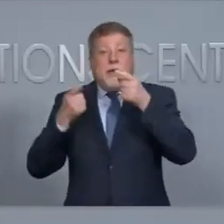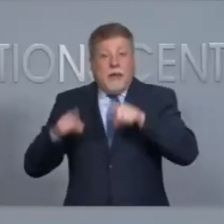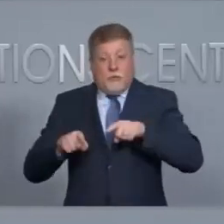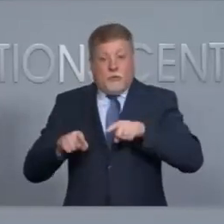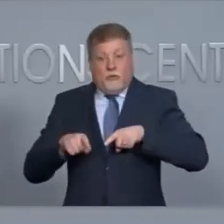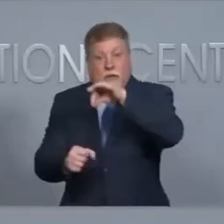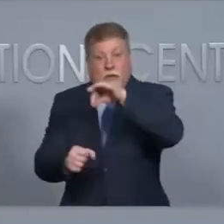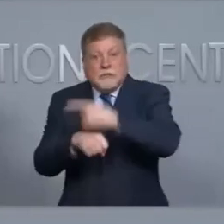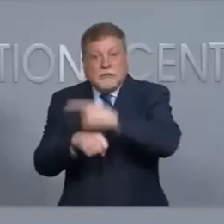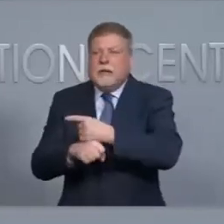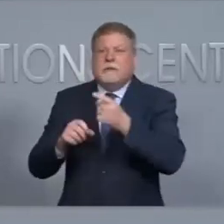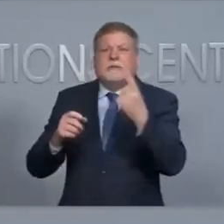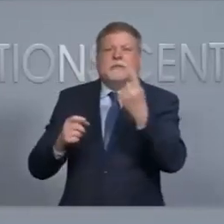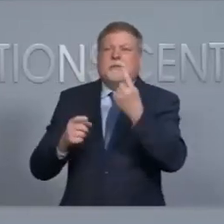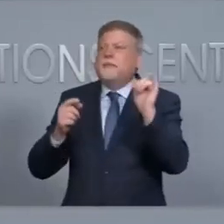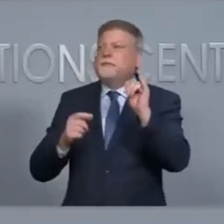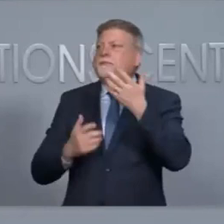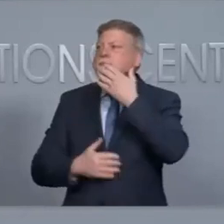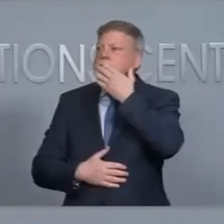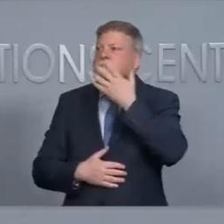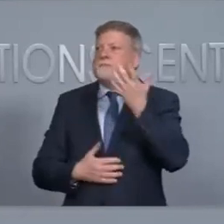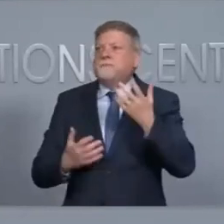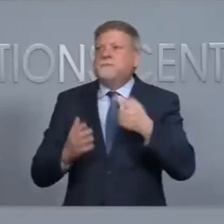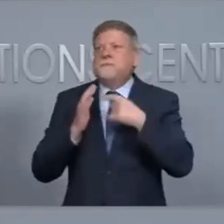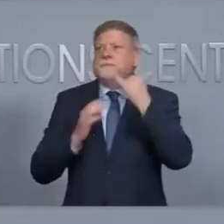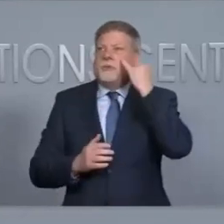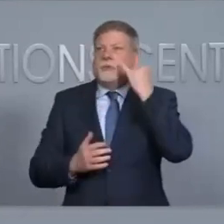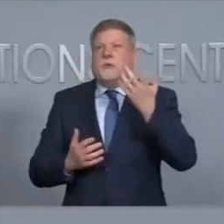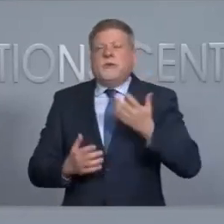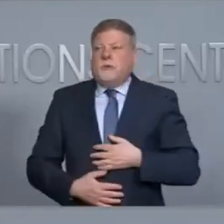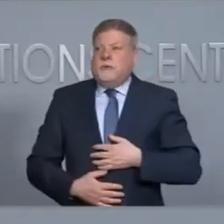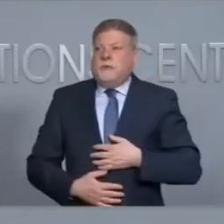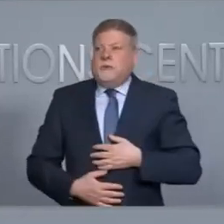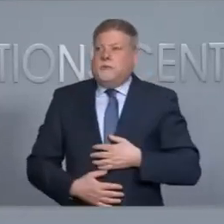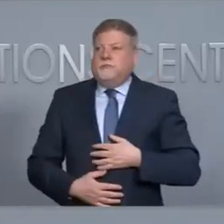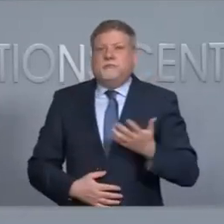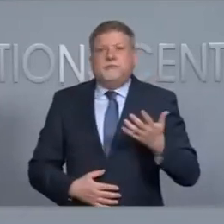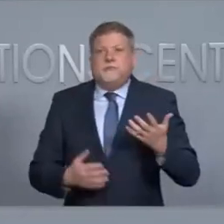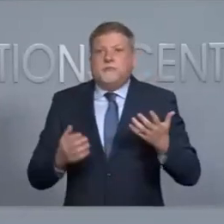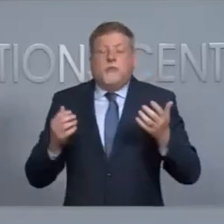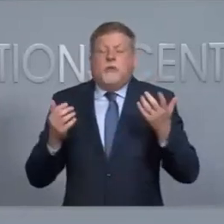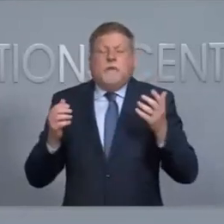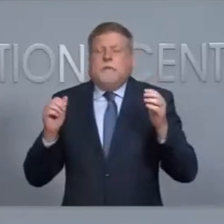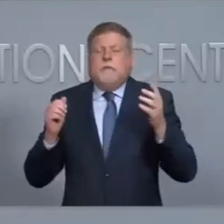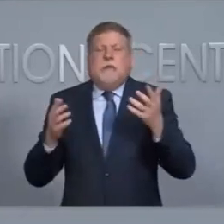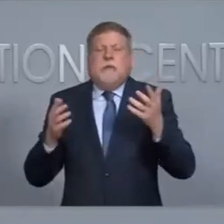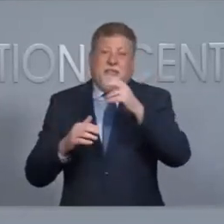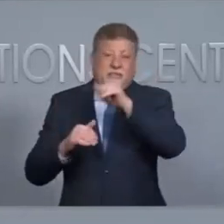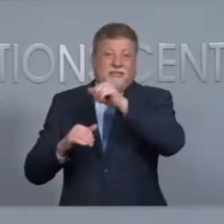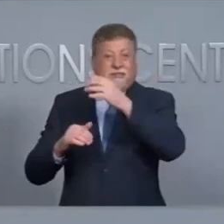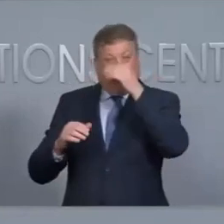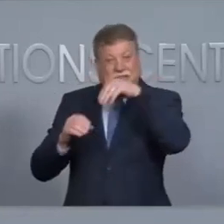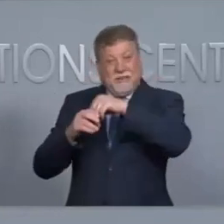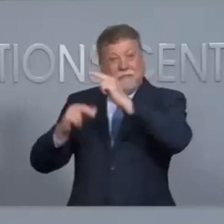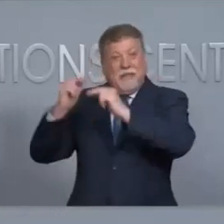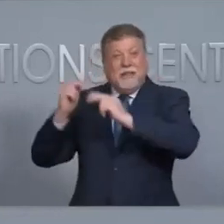day where perhaps there's you know, possible I mean, these are buildings. There could